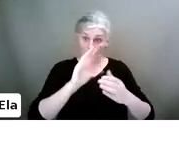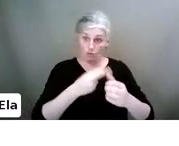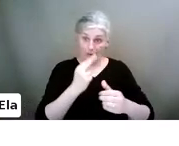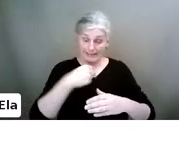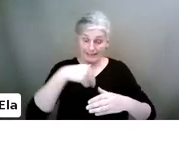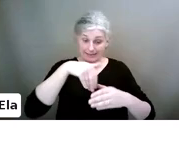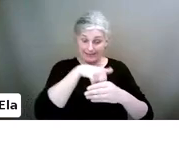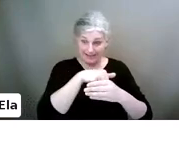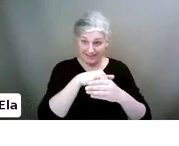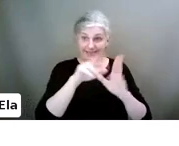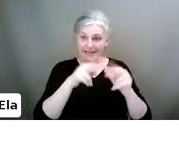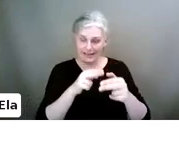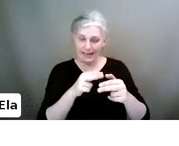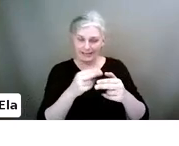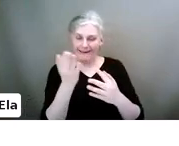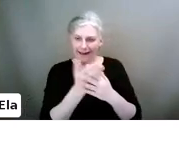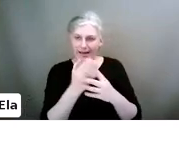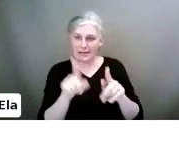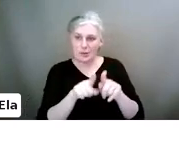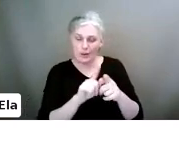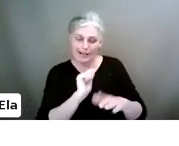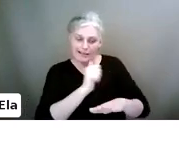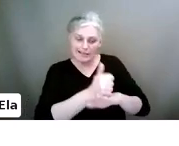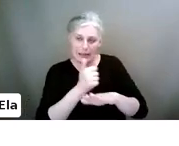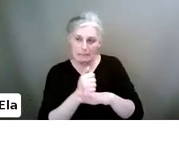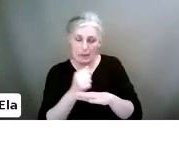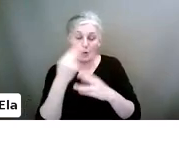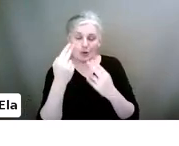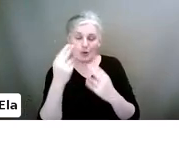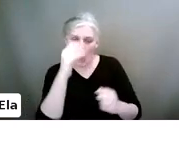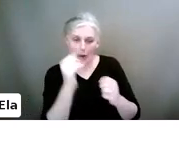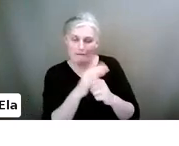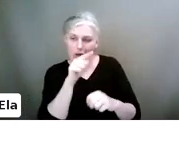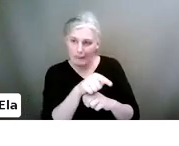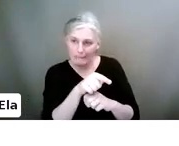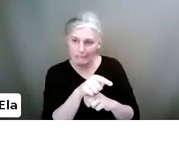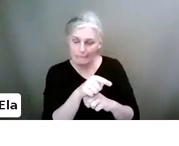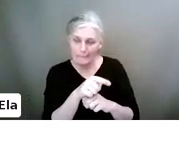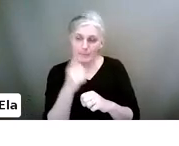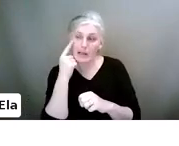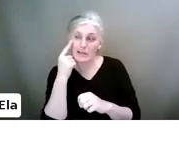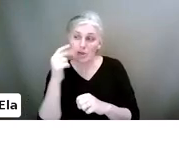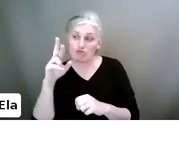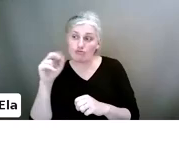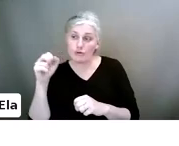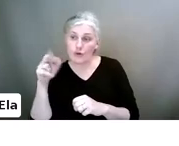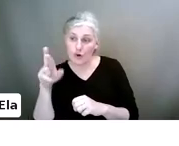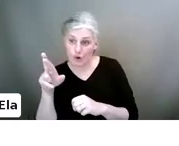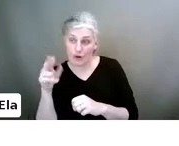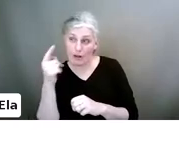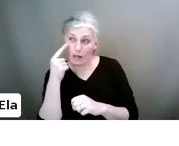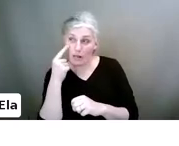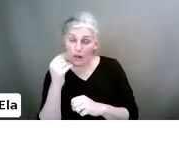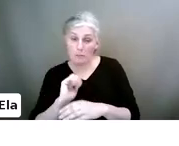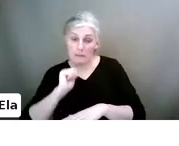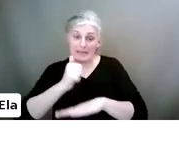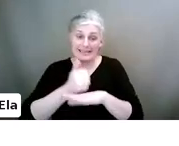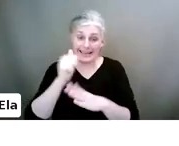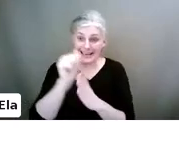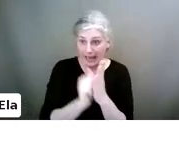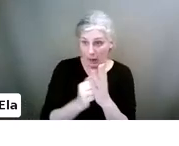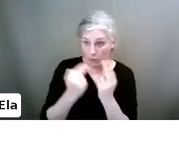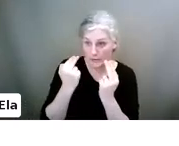time tools as well that you can access. You just need to find them. So go to your router. See what it is. You may have to log on and set up an account